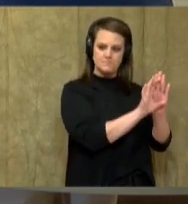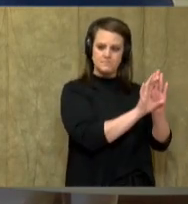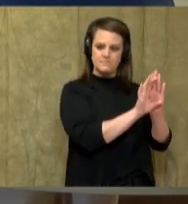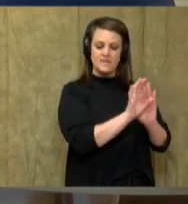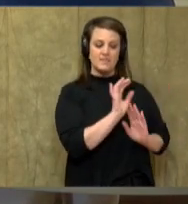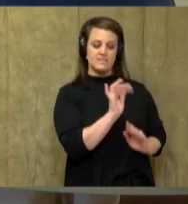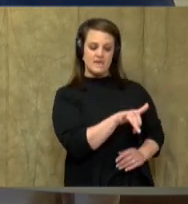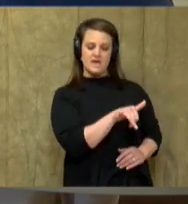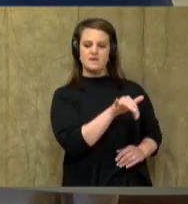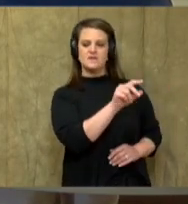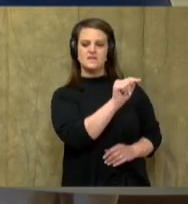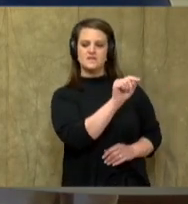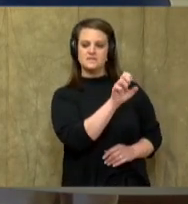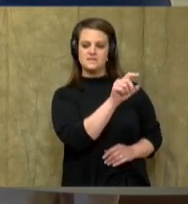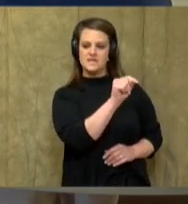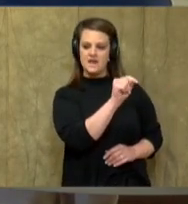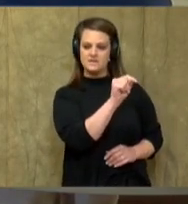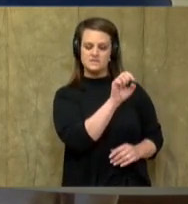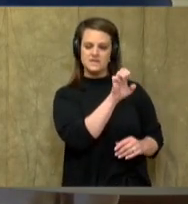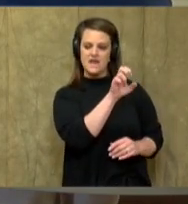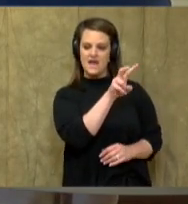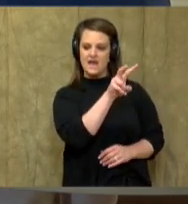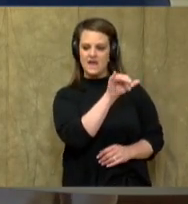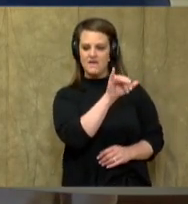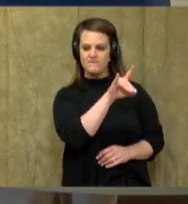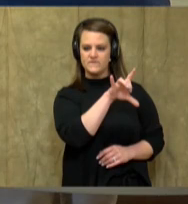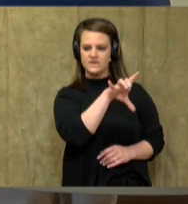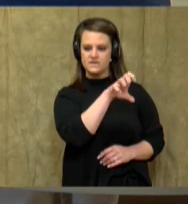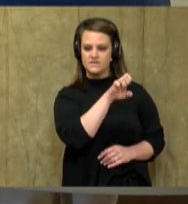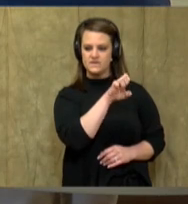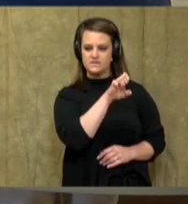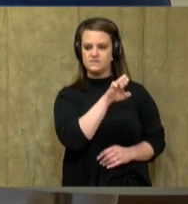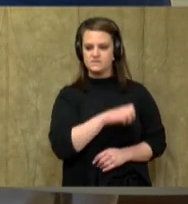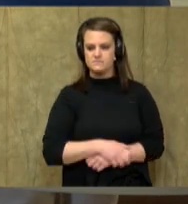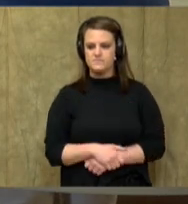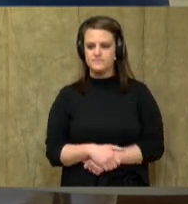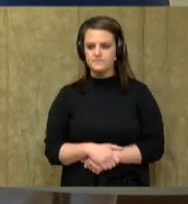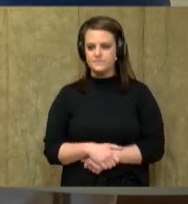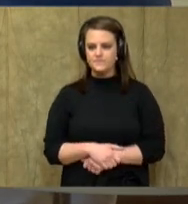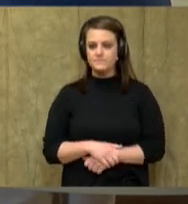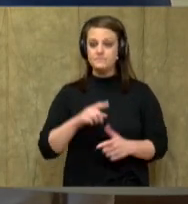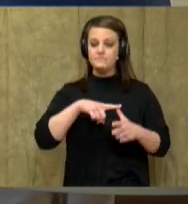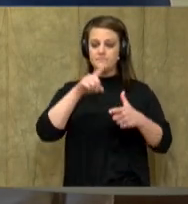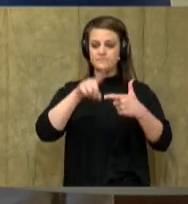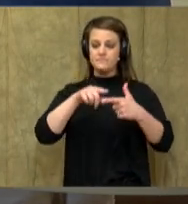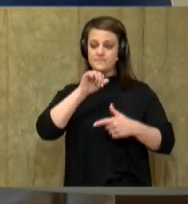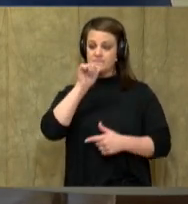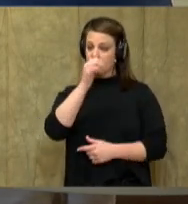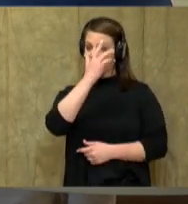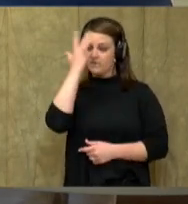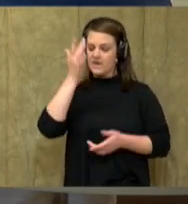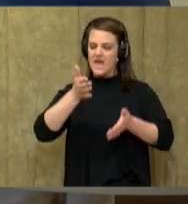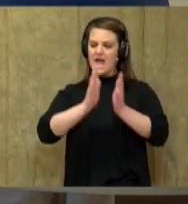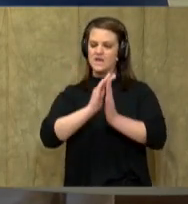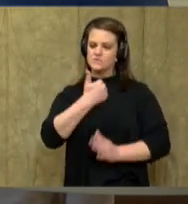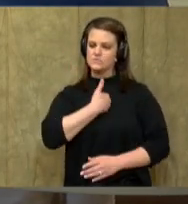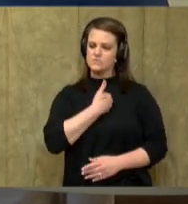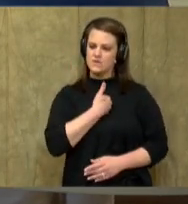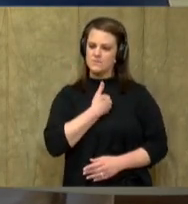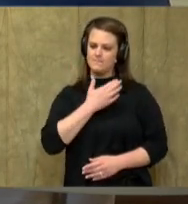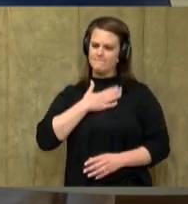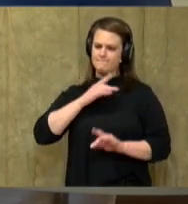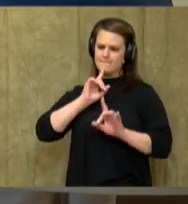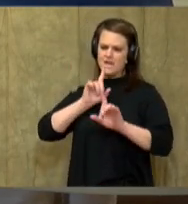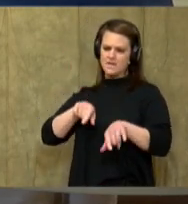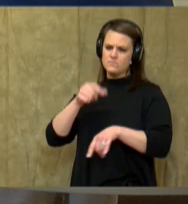text evidence, even though it's not literal words or letters. And then, don't forget to ask yourself, does my